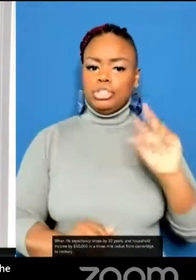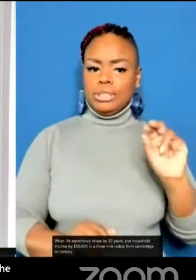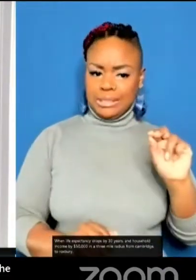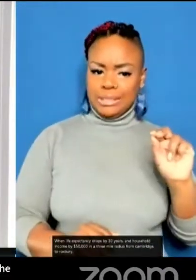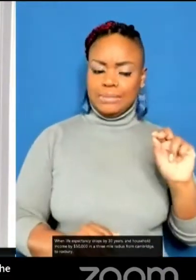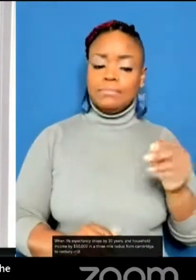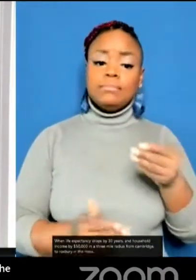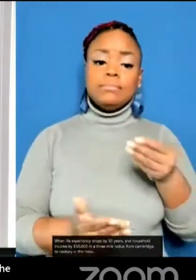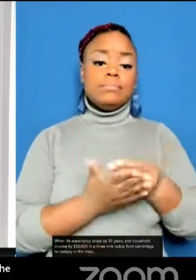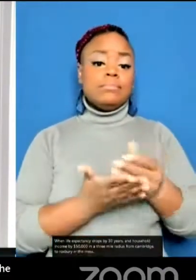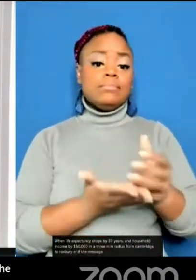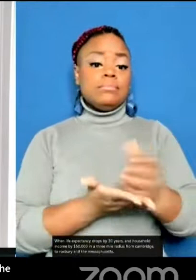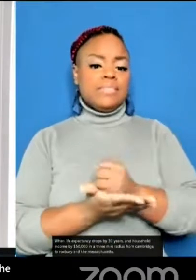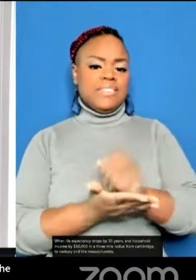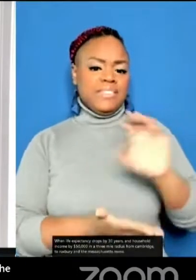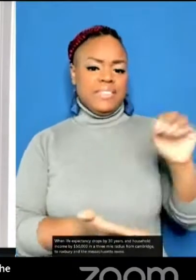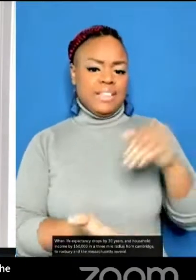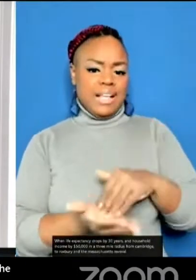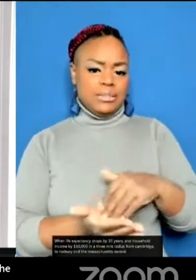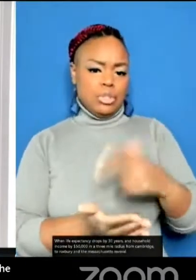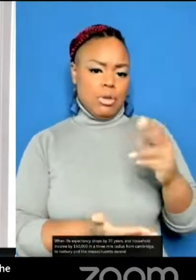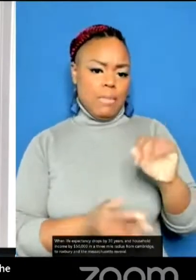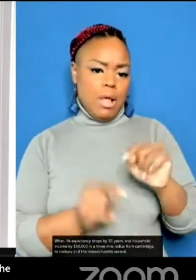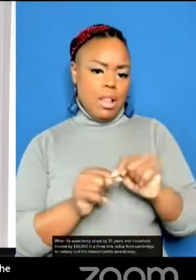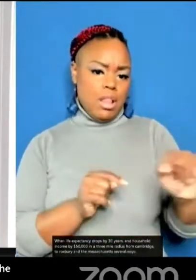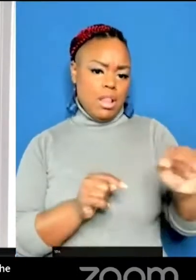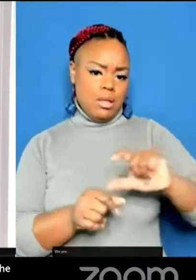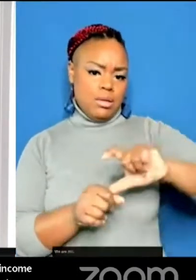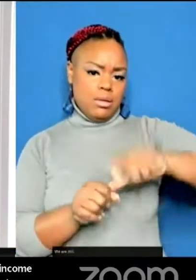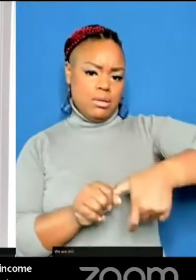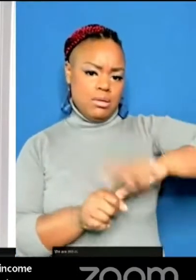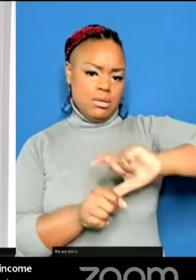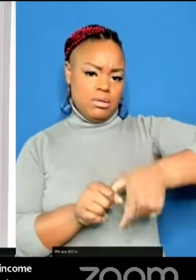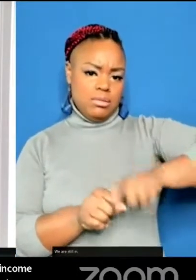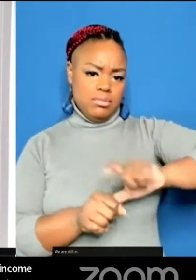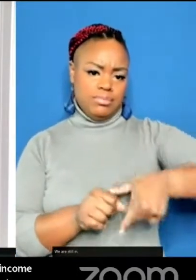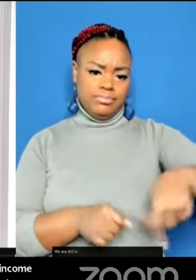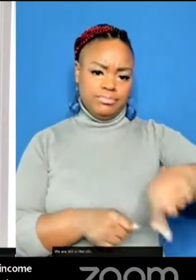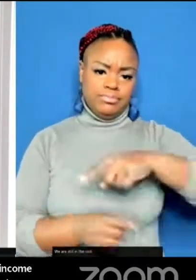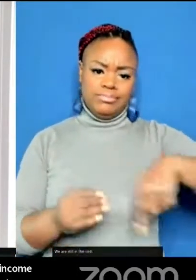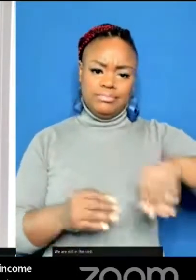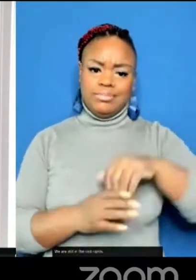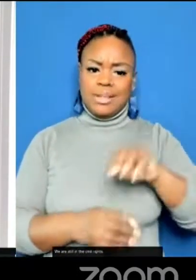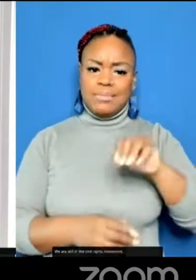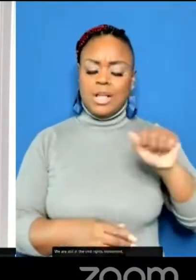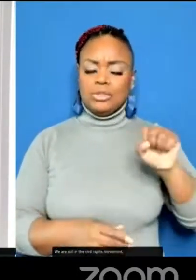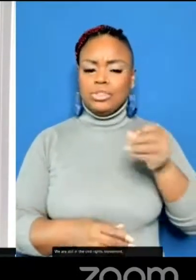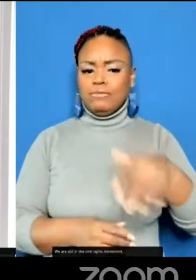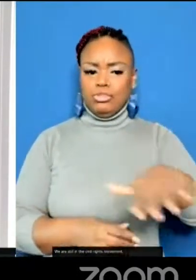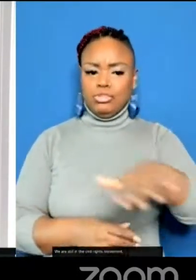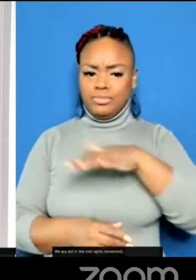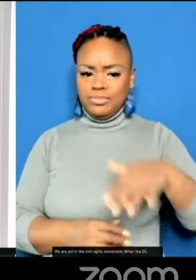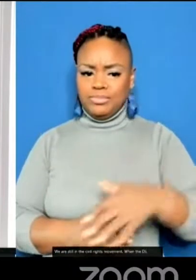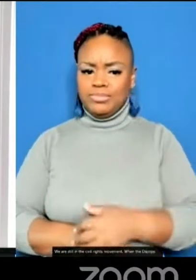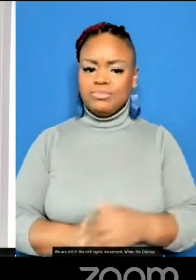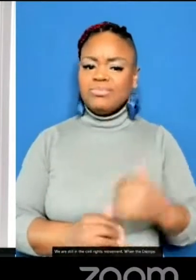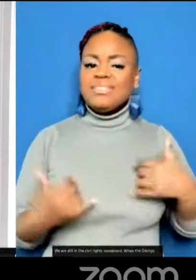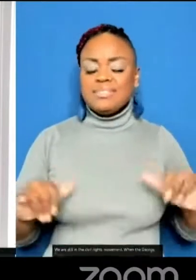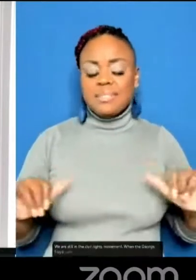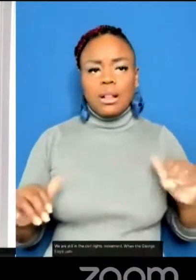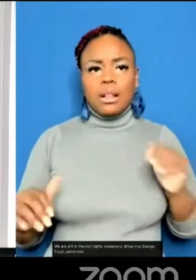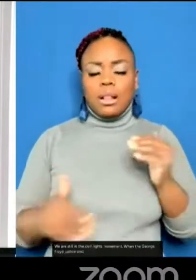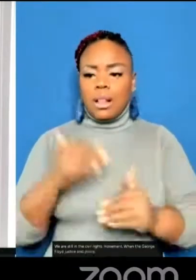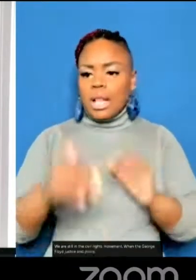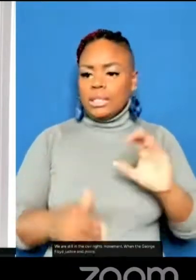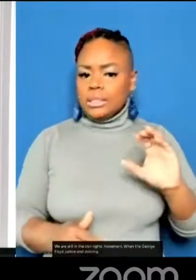in the Massachusetts 7th. We are still in the civil rights movement. When the George Floyd justice and